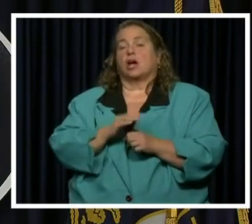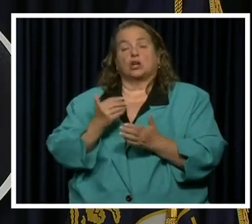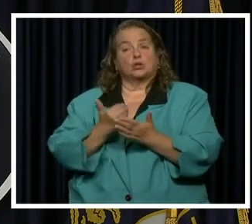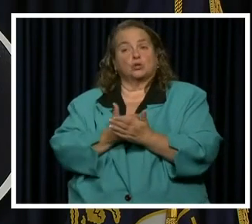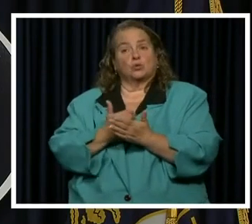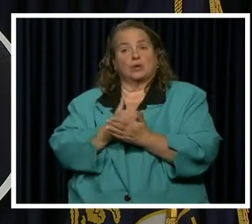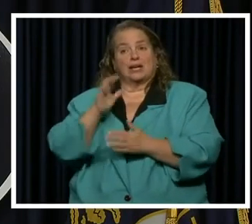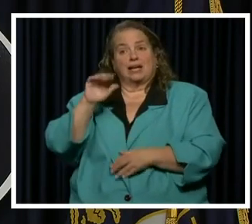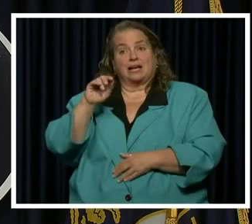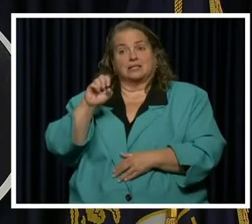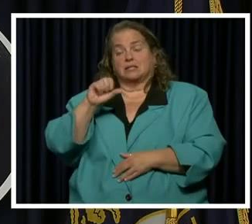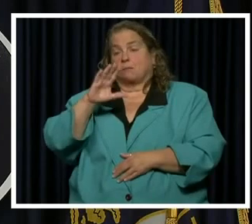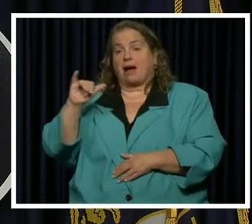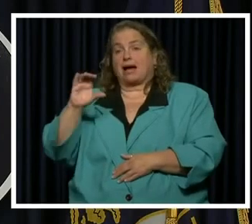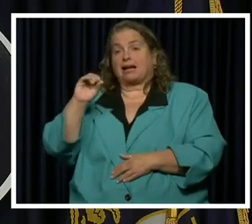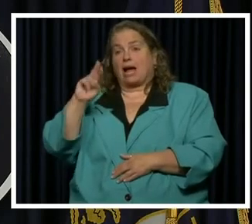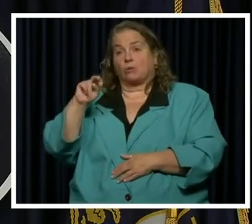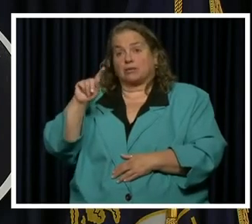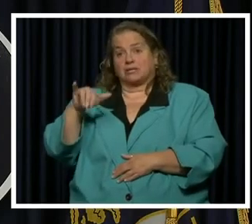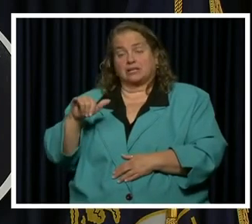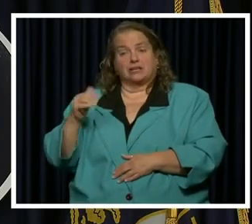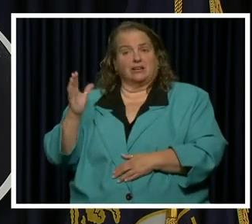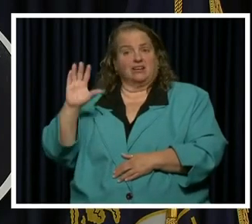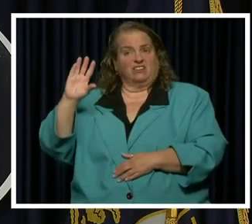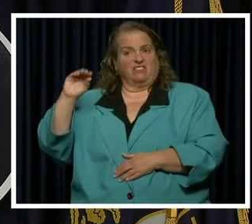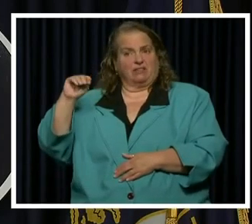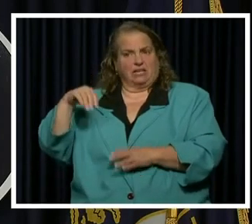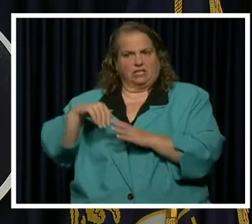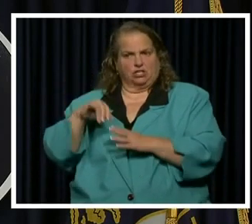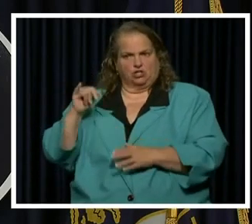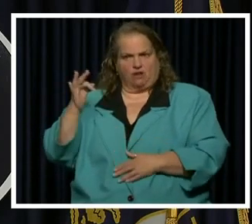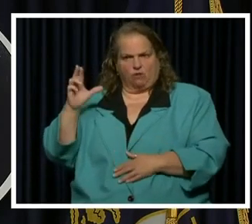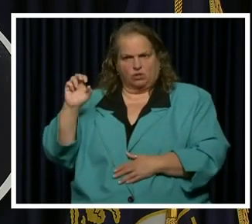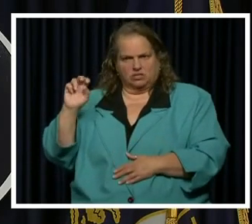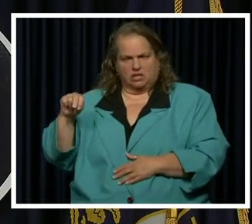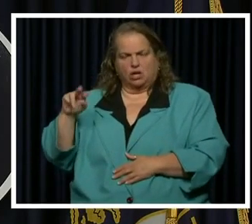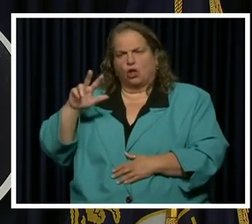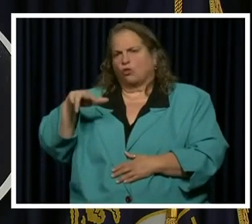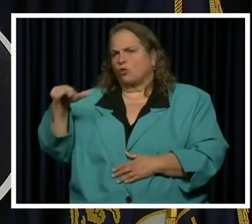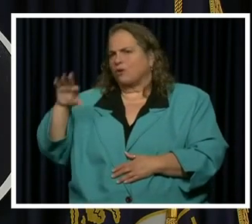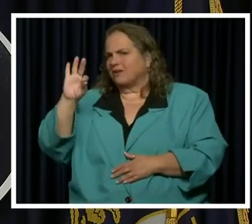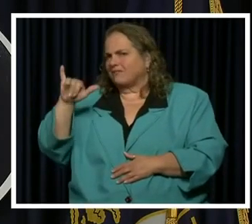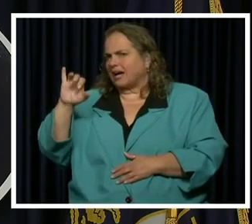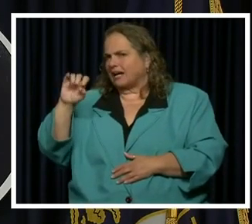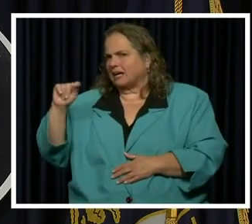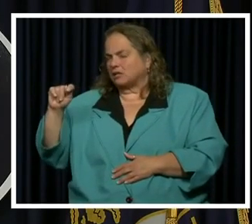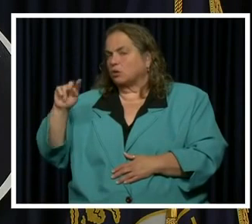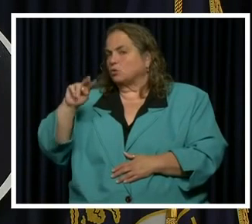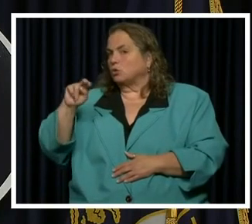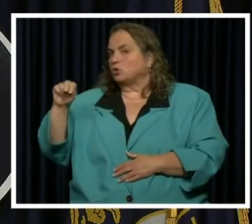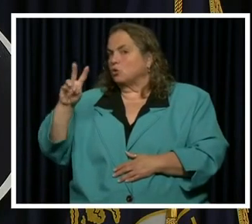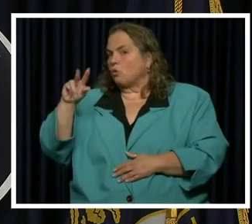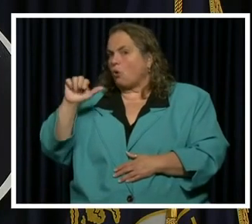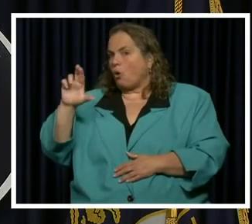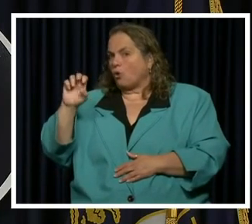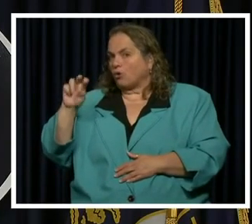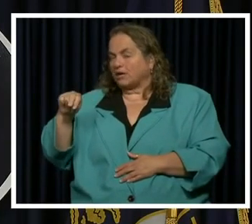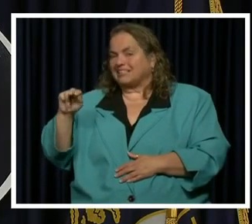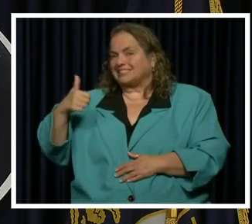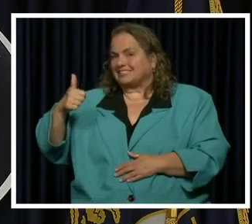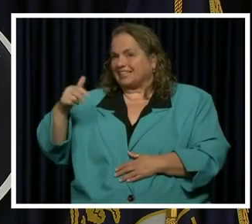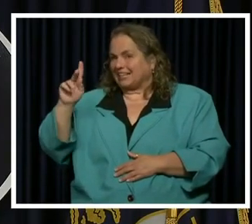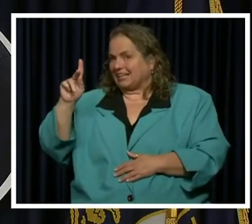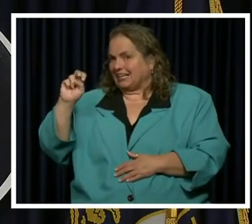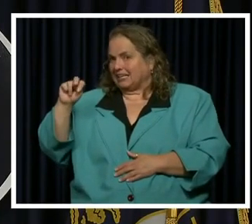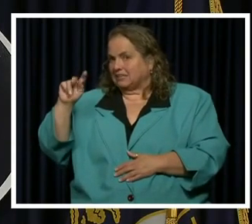new cases by by county are 50 and Jefferson 33 and fat 22 and Warren 10